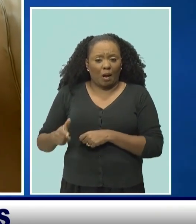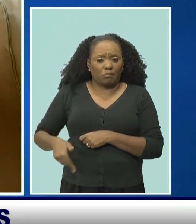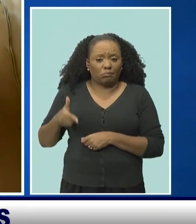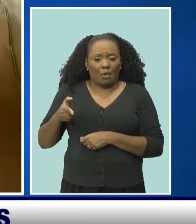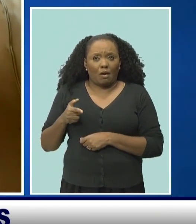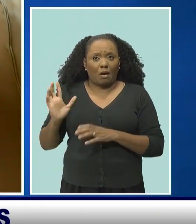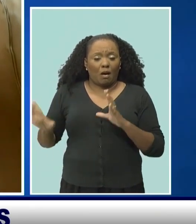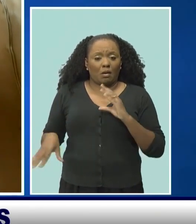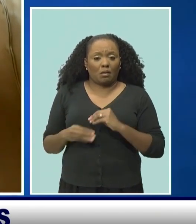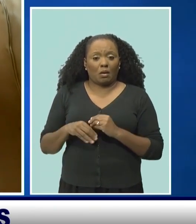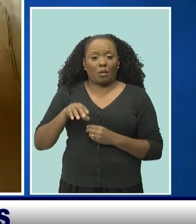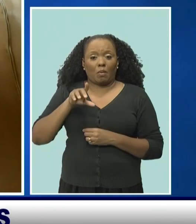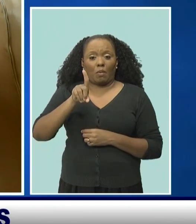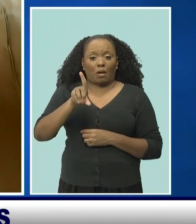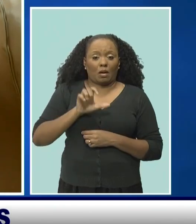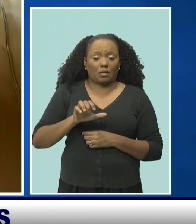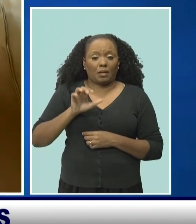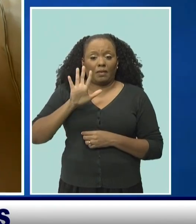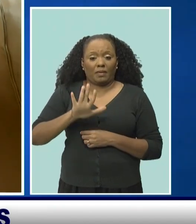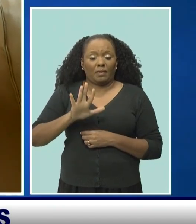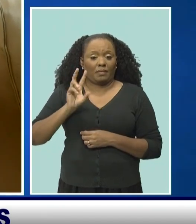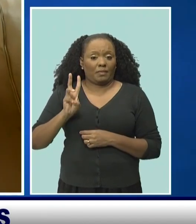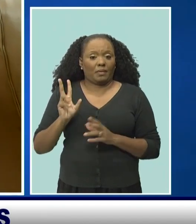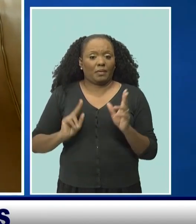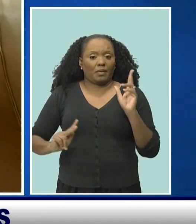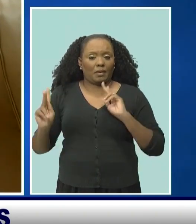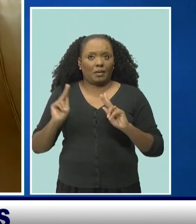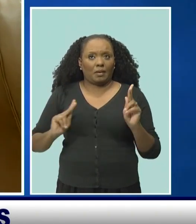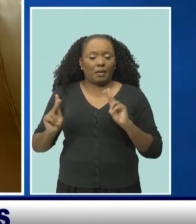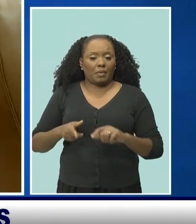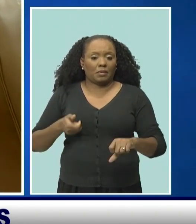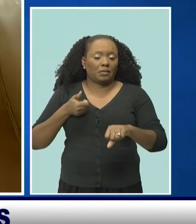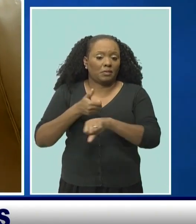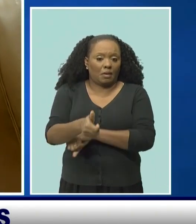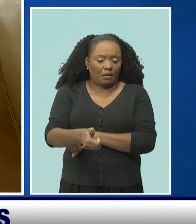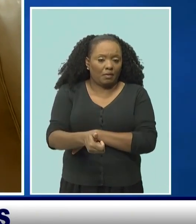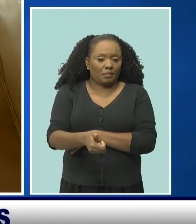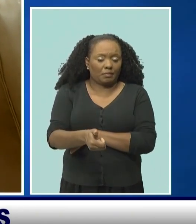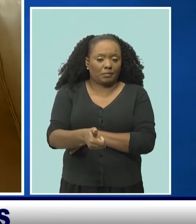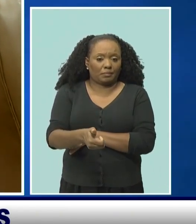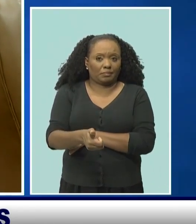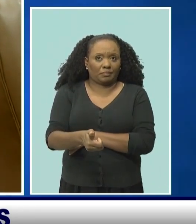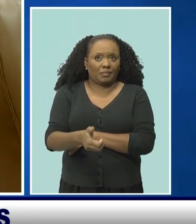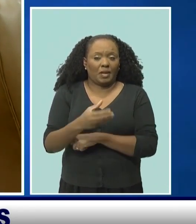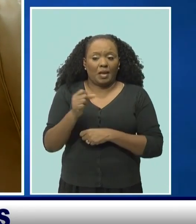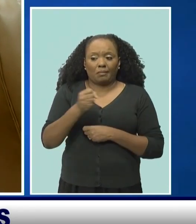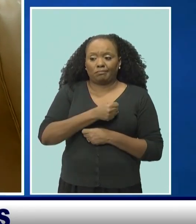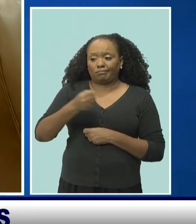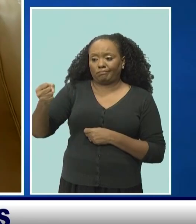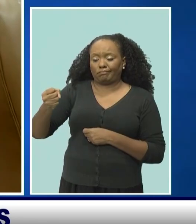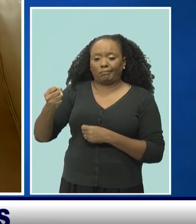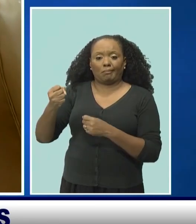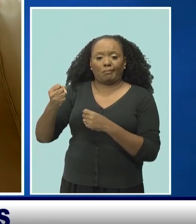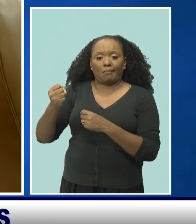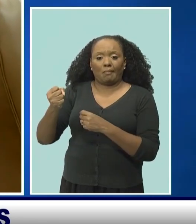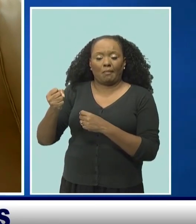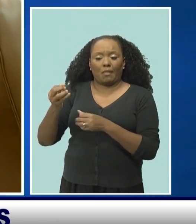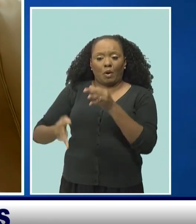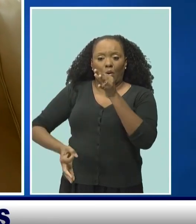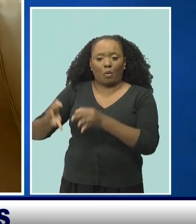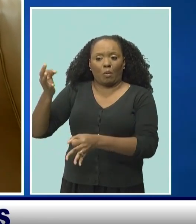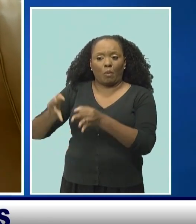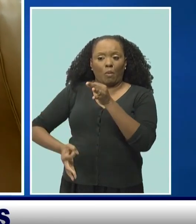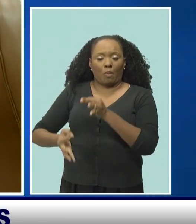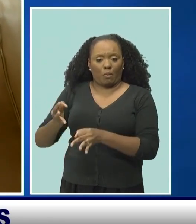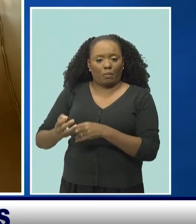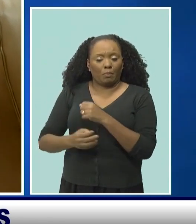a total of 156 persons were charged and placed before the court in relation to those